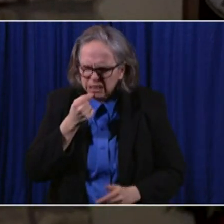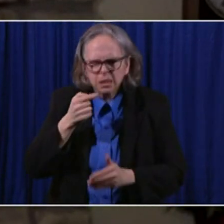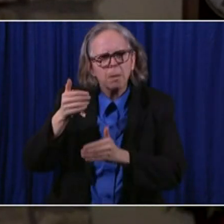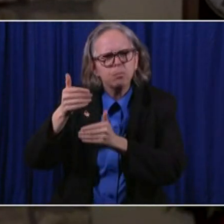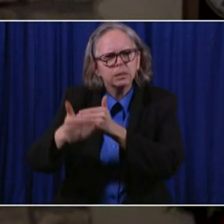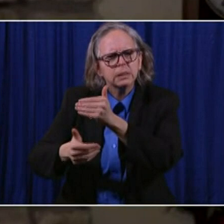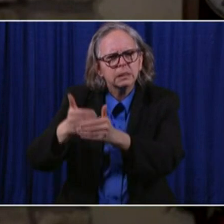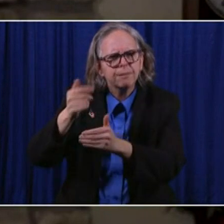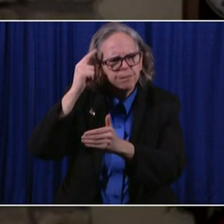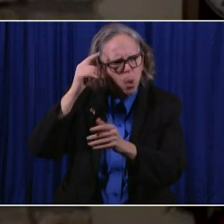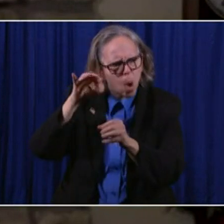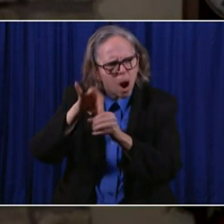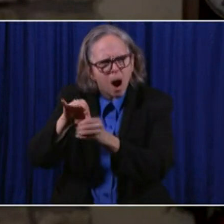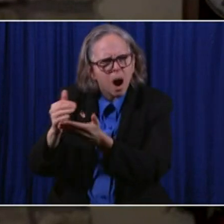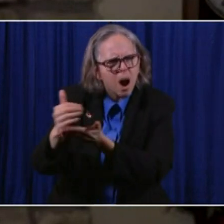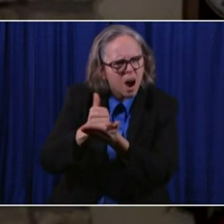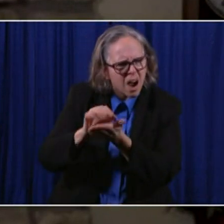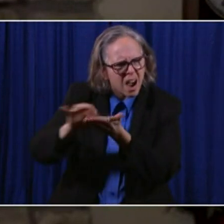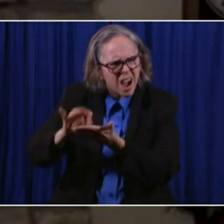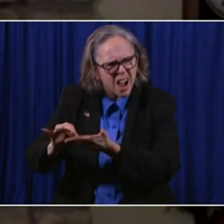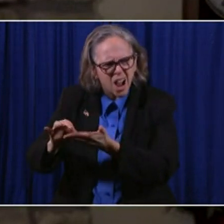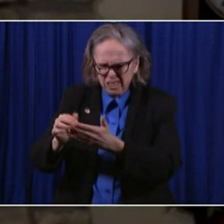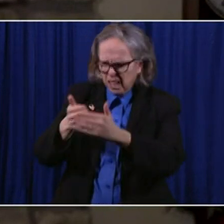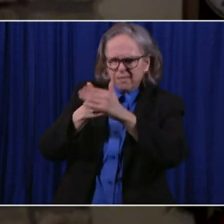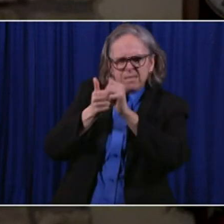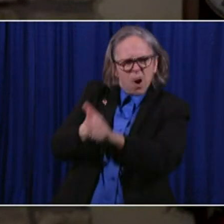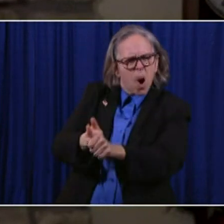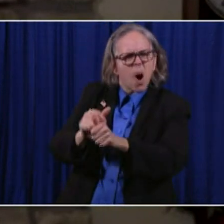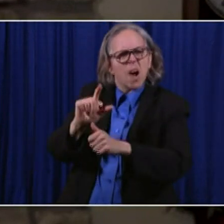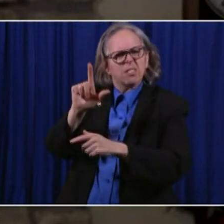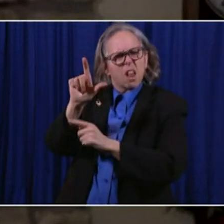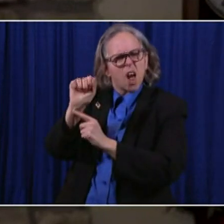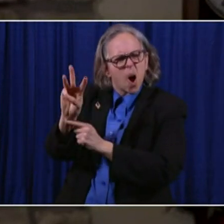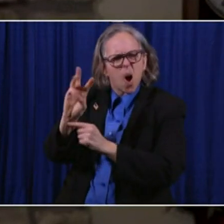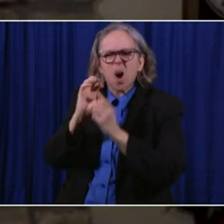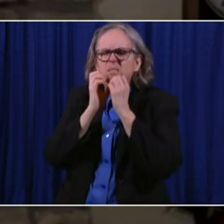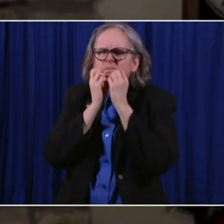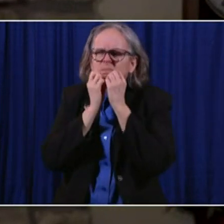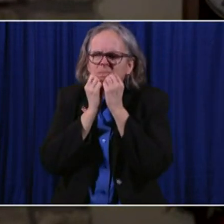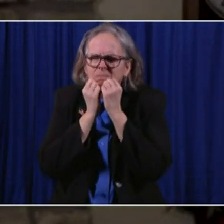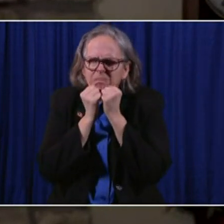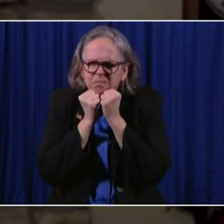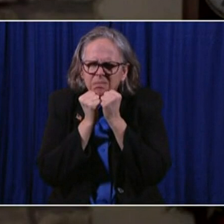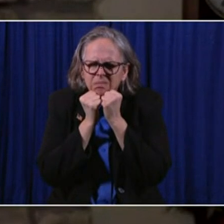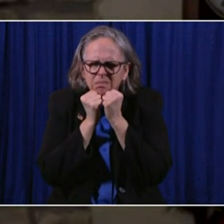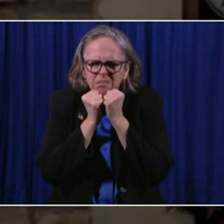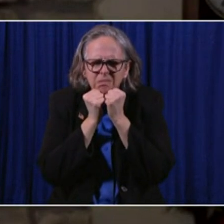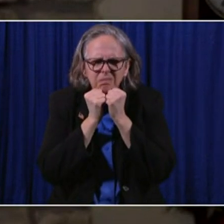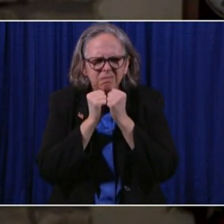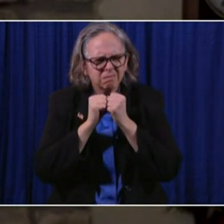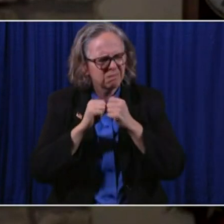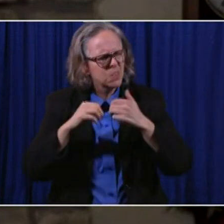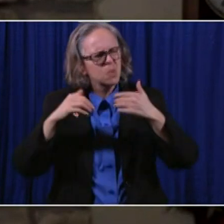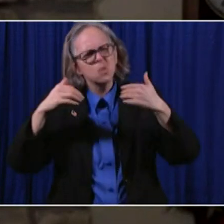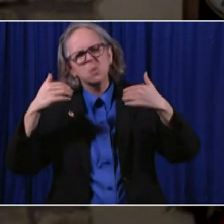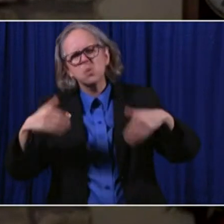prescribed by law, and carried out with great dignity